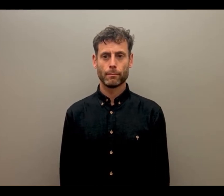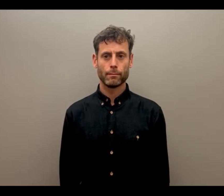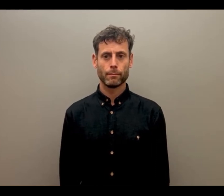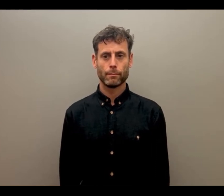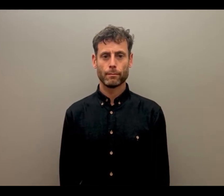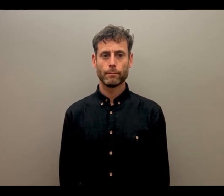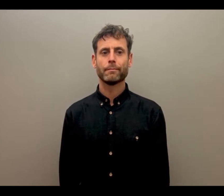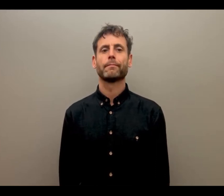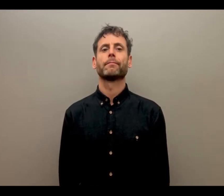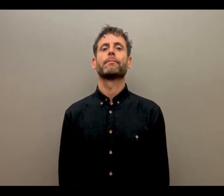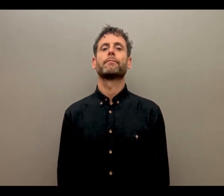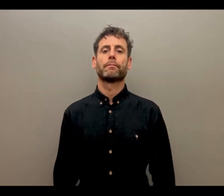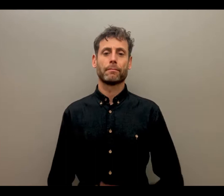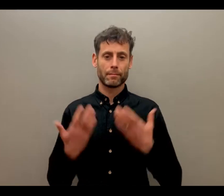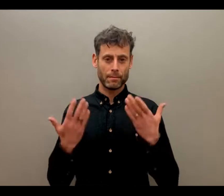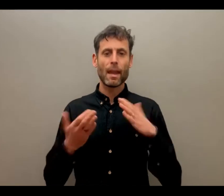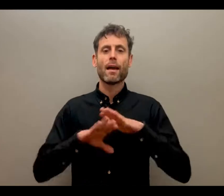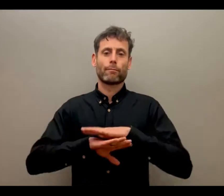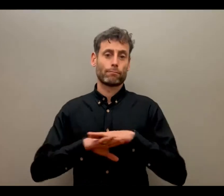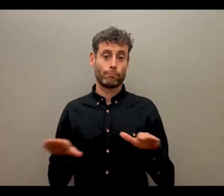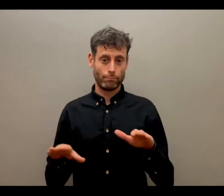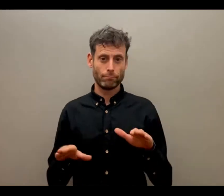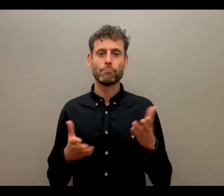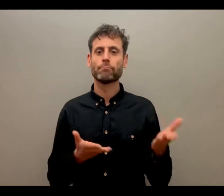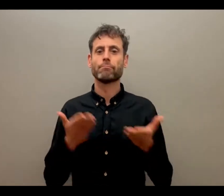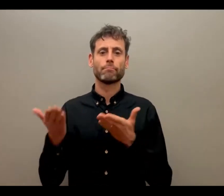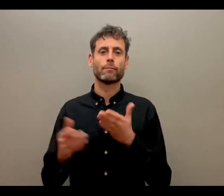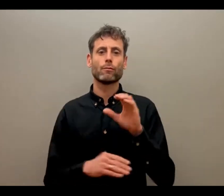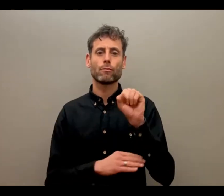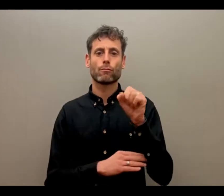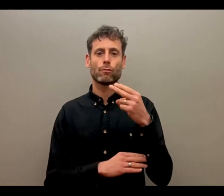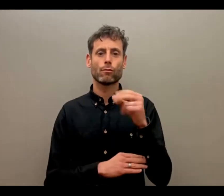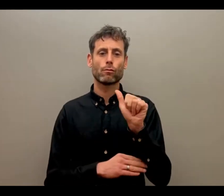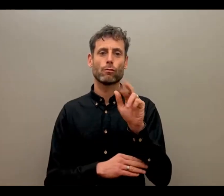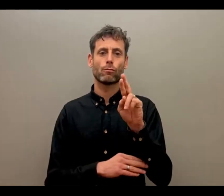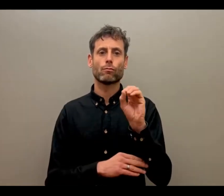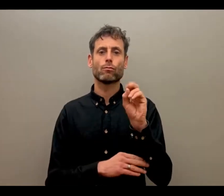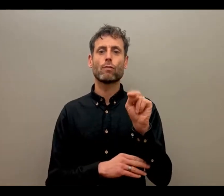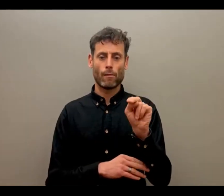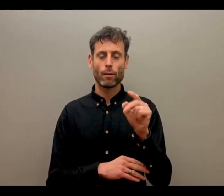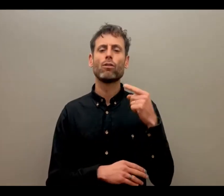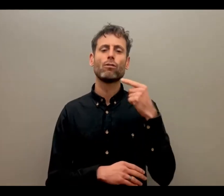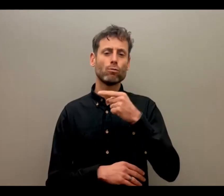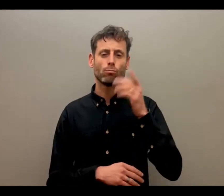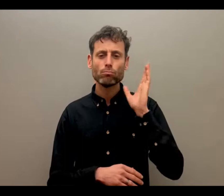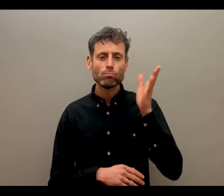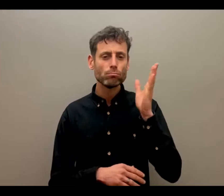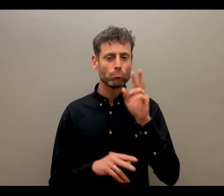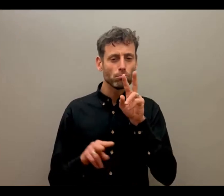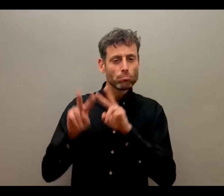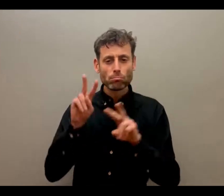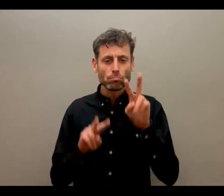And I'm just going to close in the poll now and I'm going to hand it over to Sharon who's going to discuss your responses. Thanks everyone.